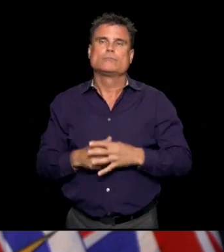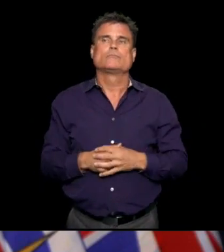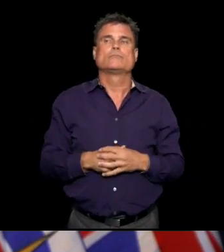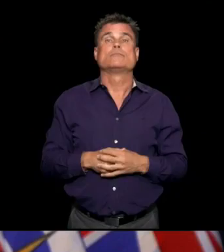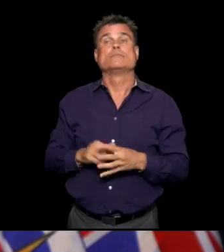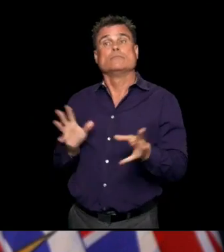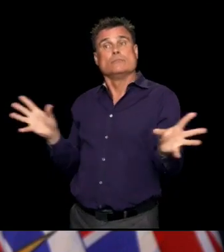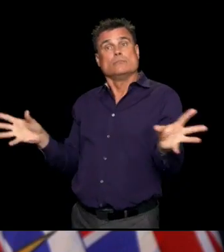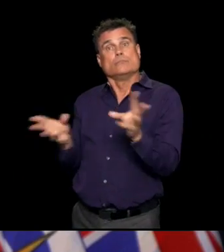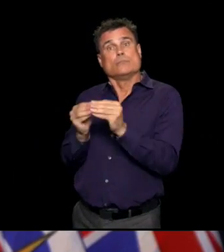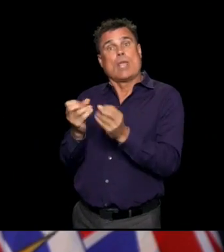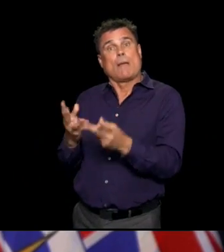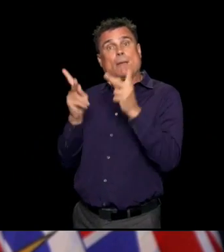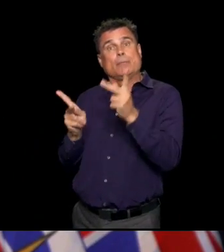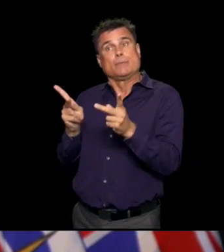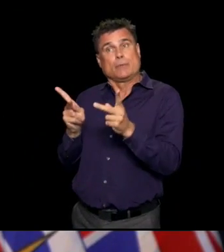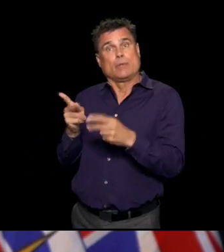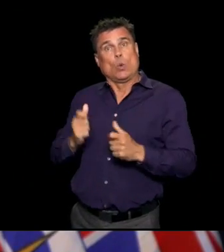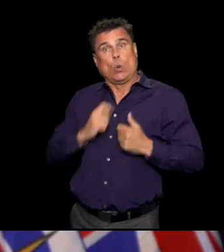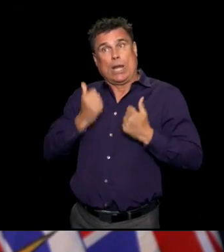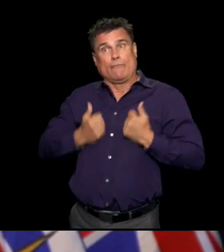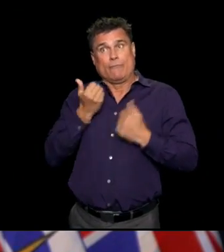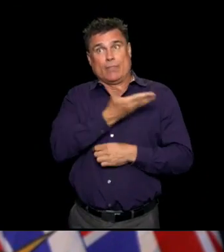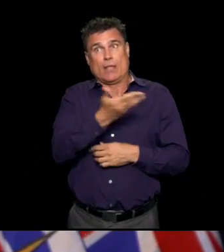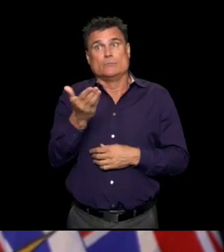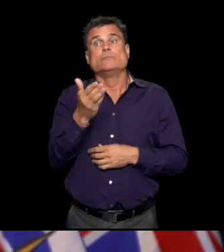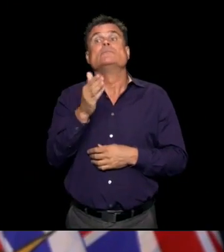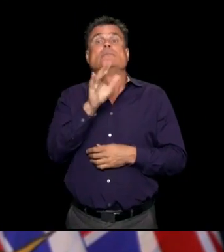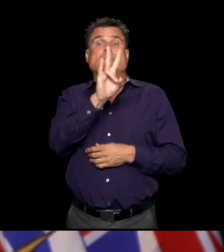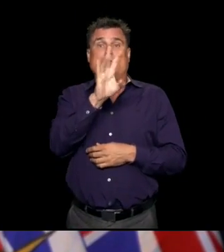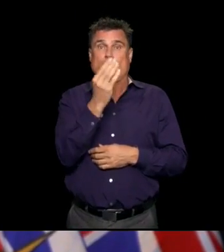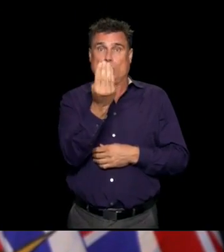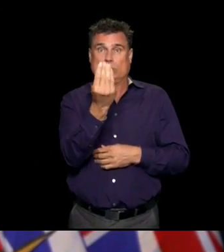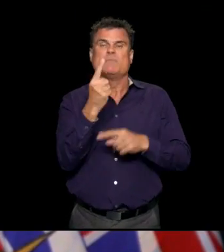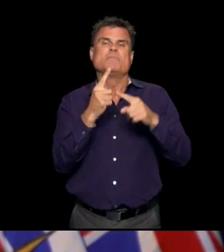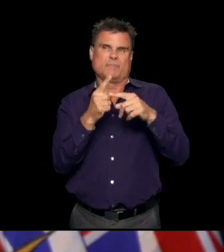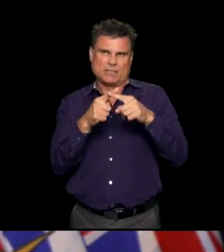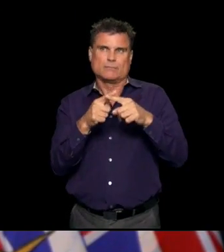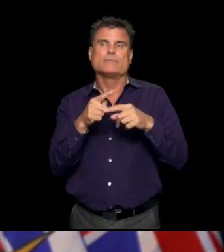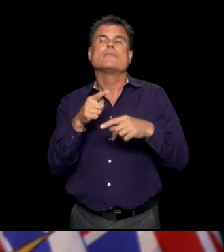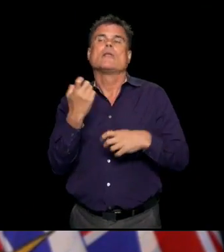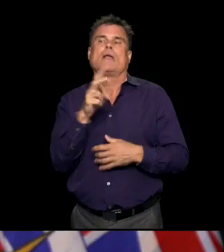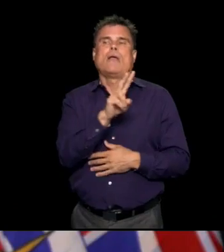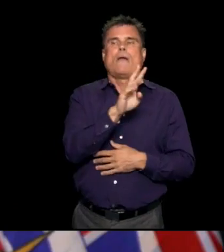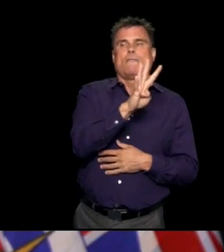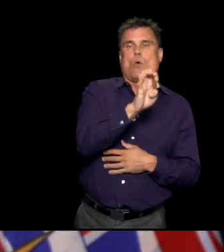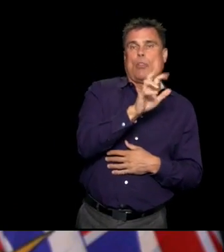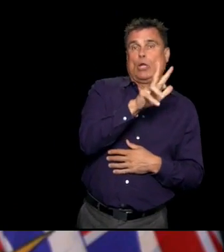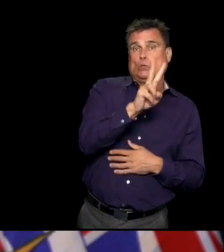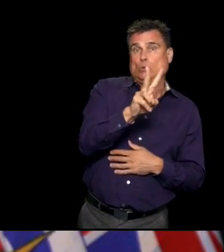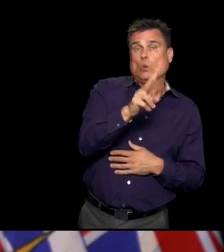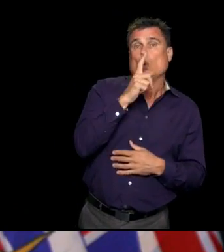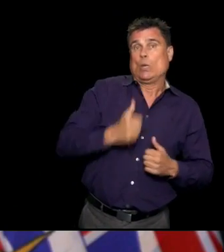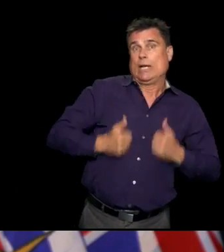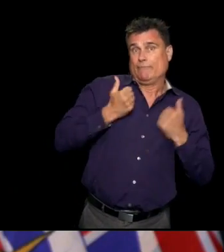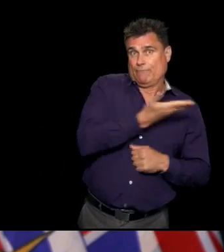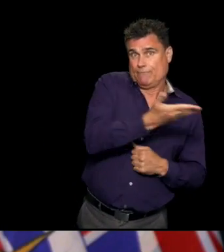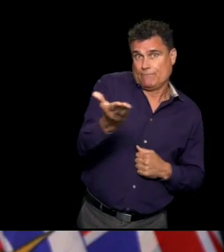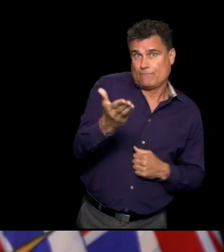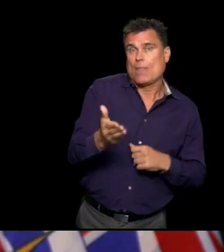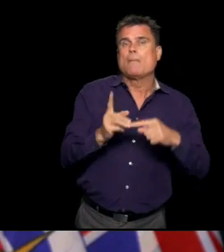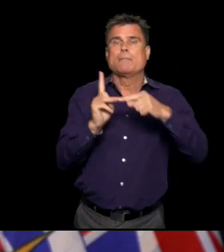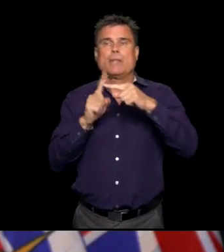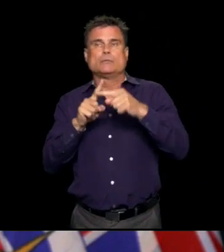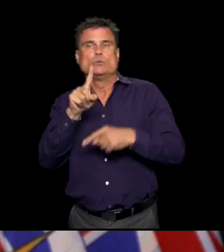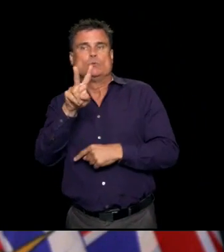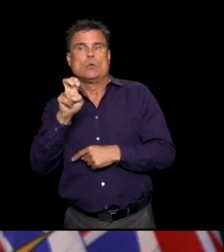our long-term care, assisted living, acute care is 714, including residents and 282 staff.